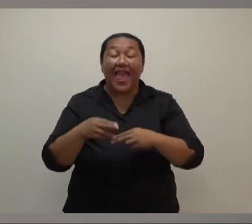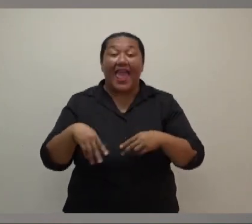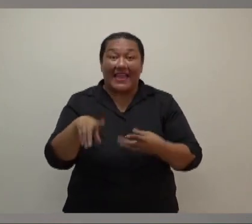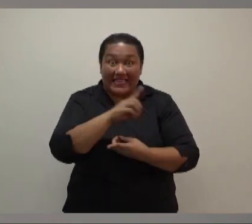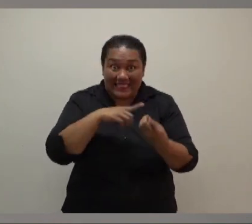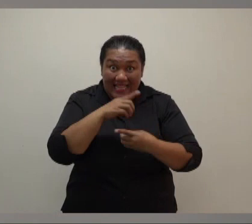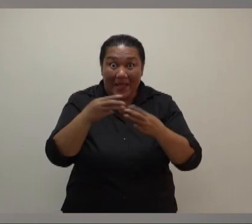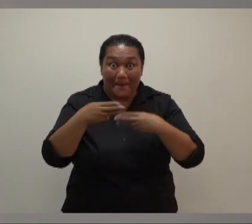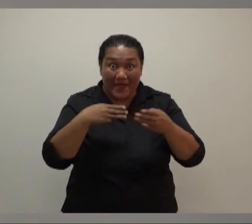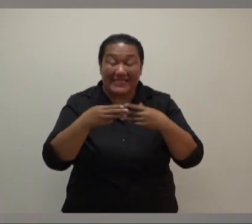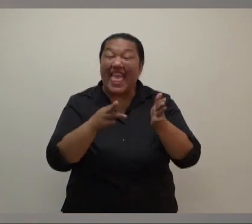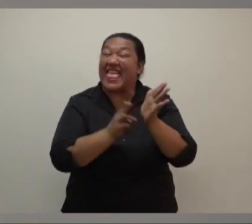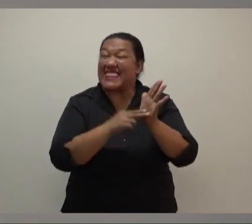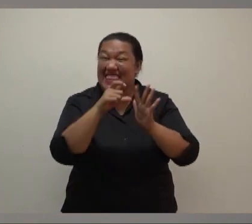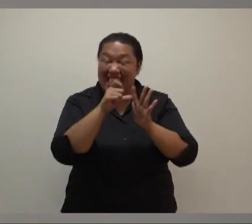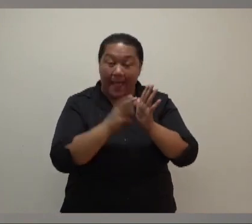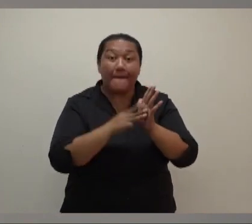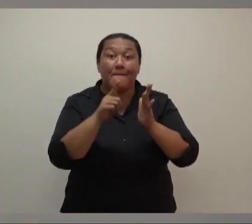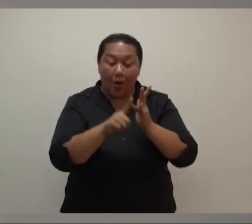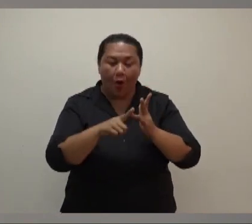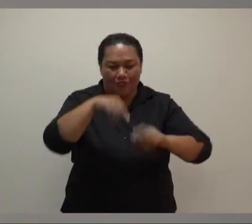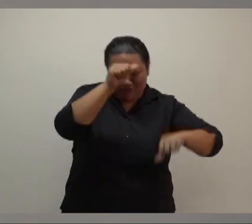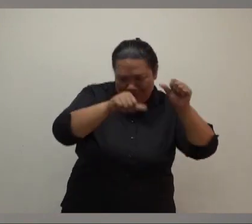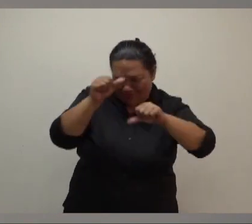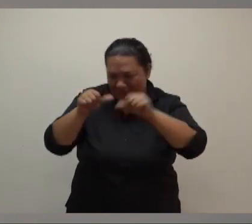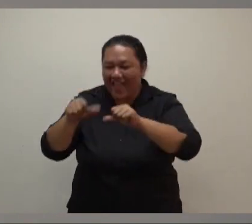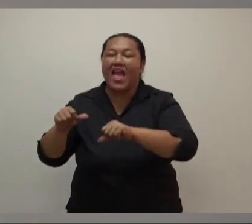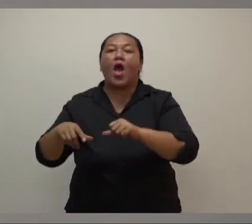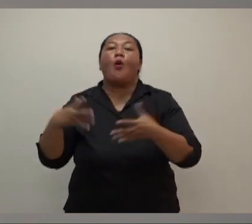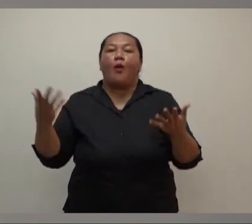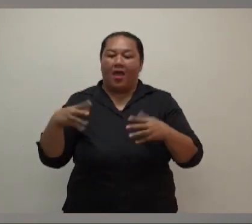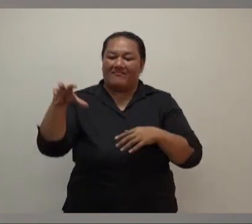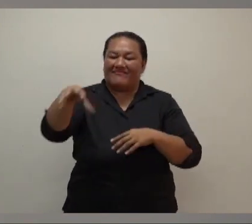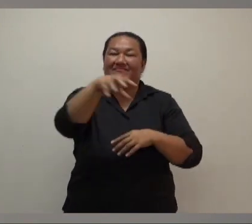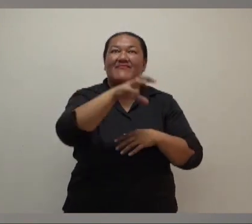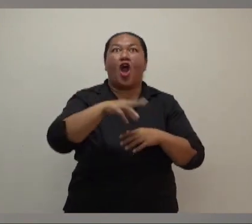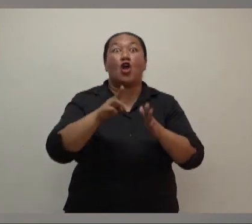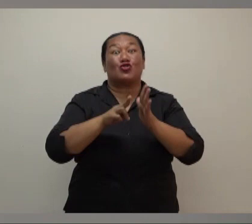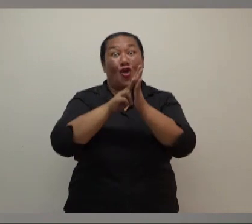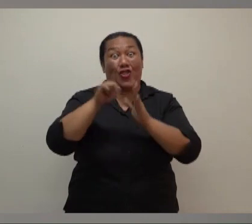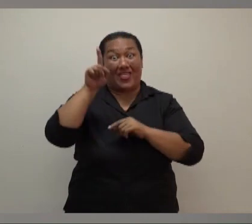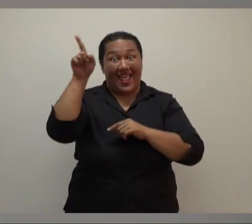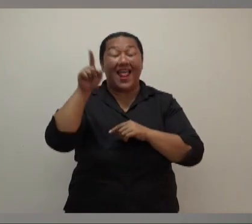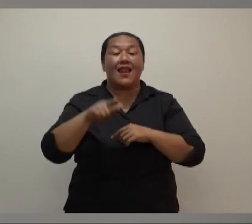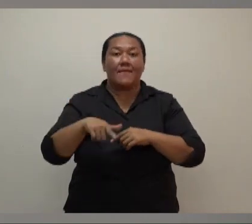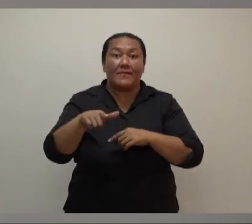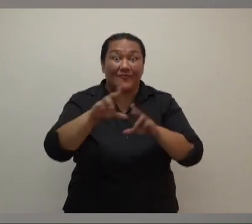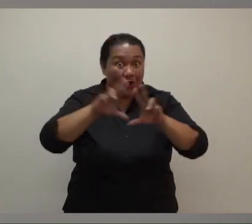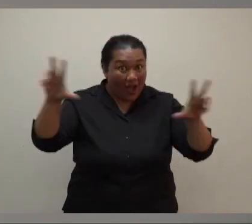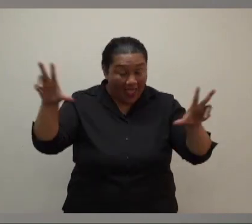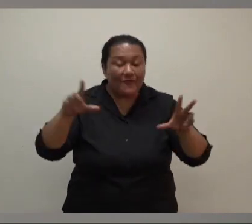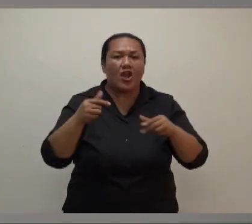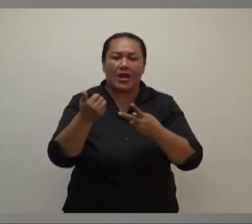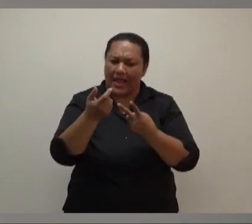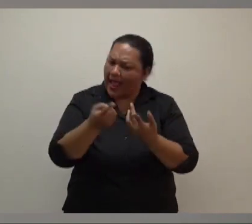Defence, National Security and Policing, is in the north as we speak, leading our response on the ground there. And all our other ministers